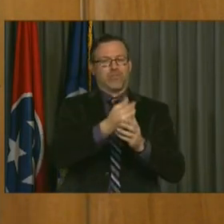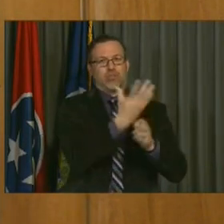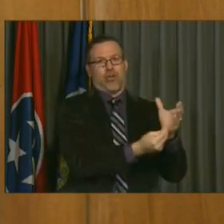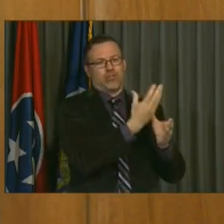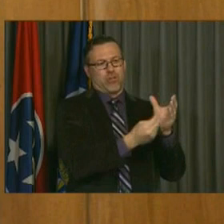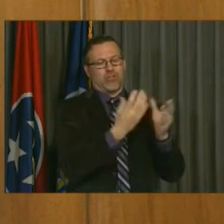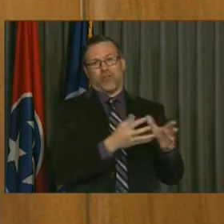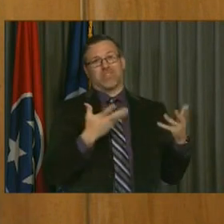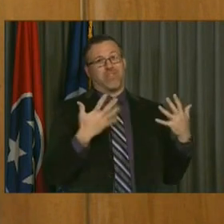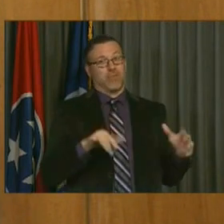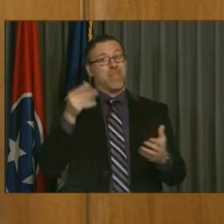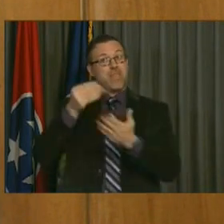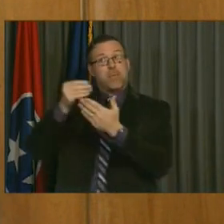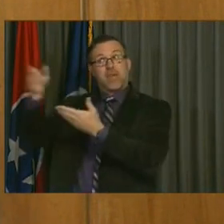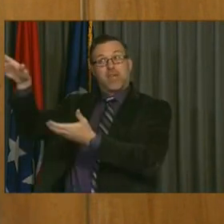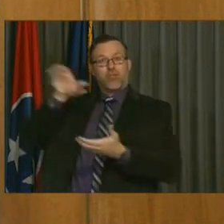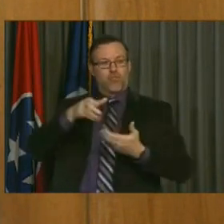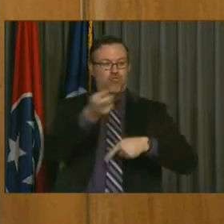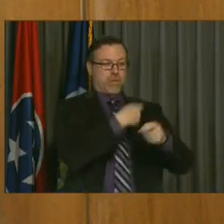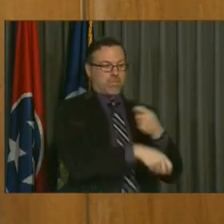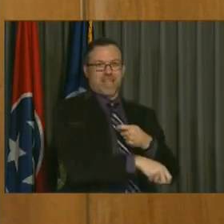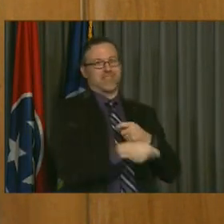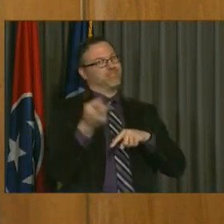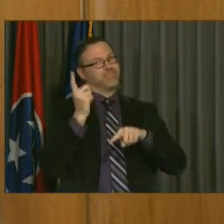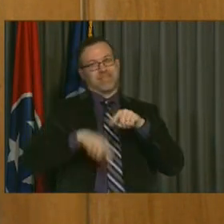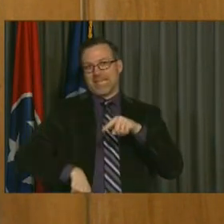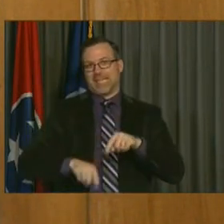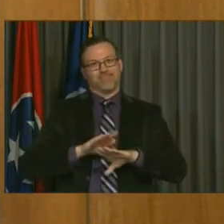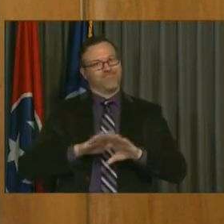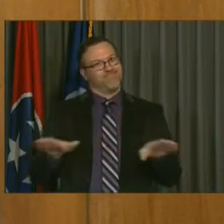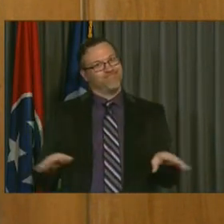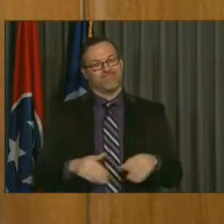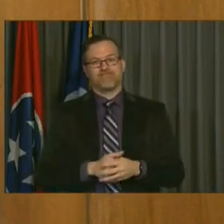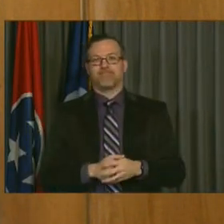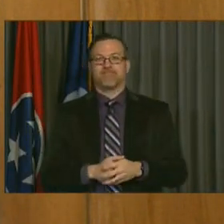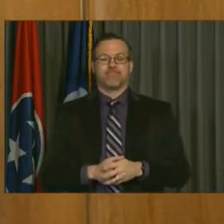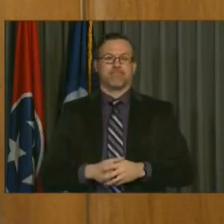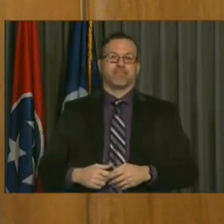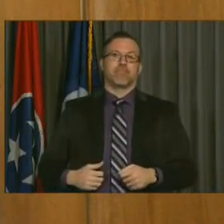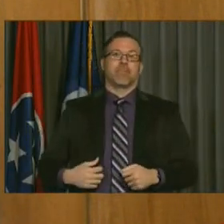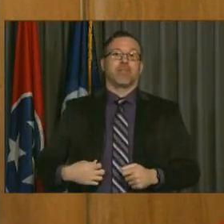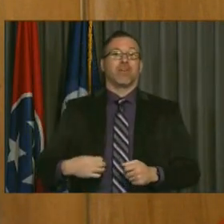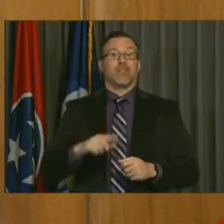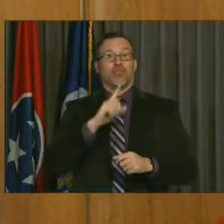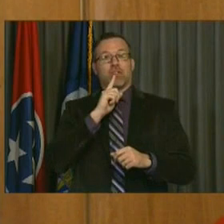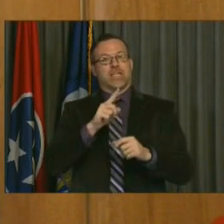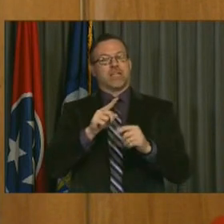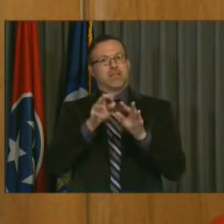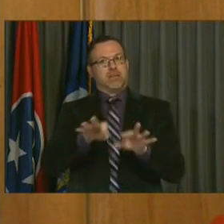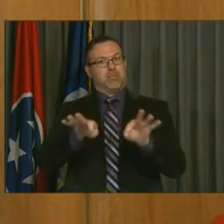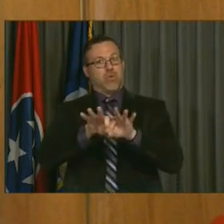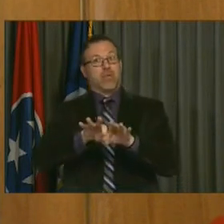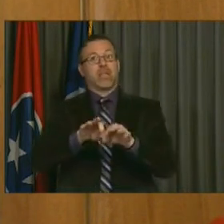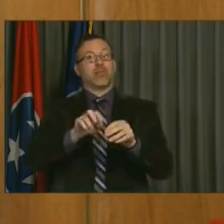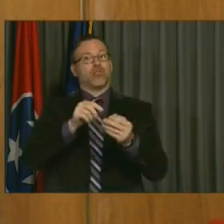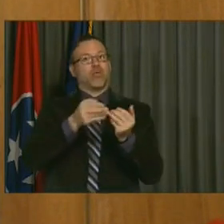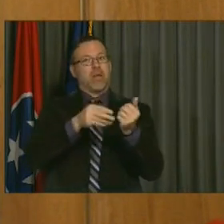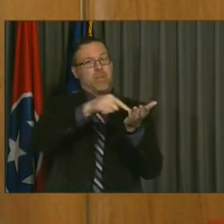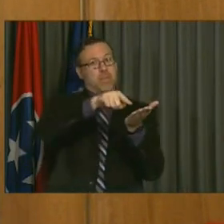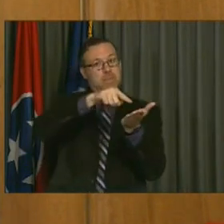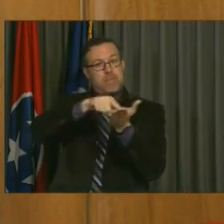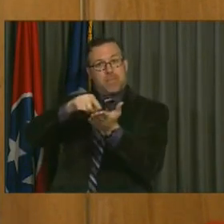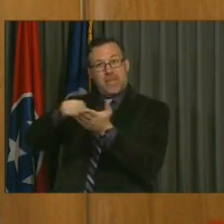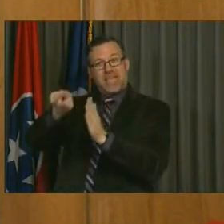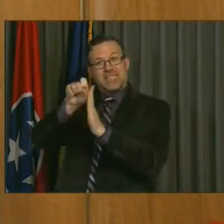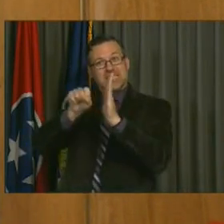funds cannot cover expenses we would normally incur in our city's operations. Most significantly, employee compensation and